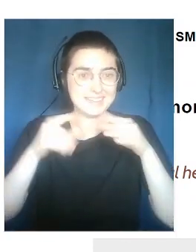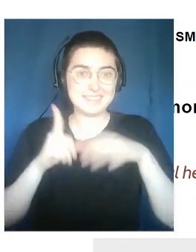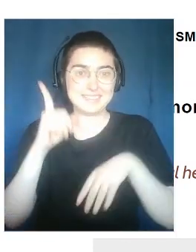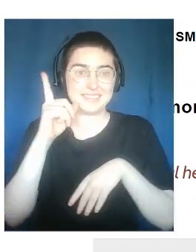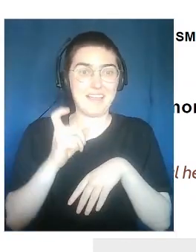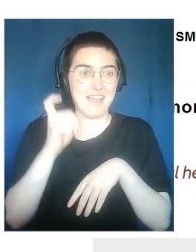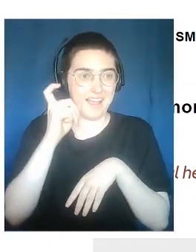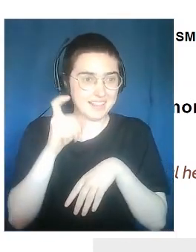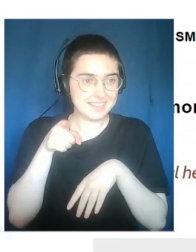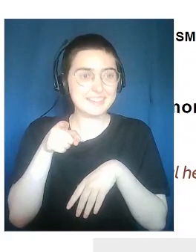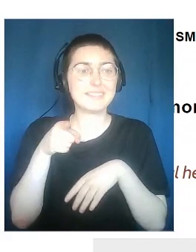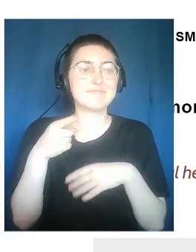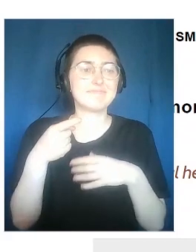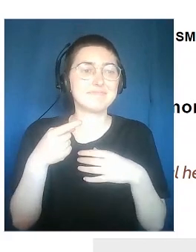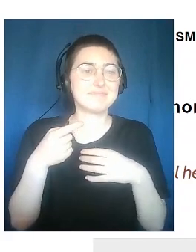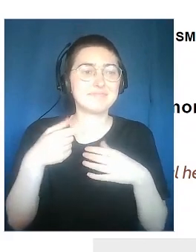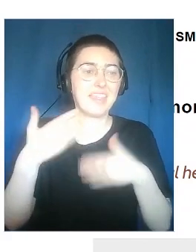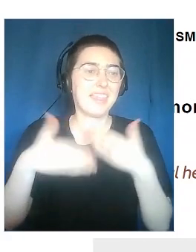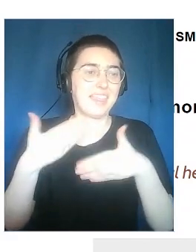rolling.